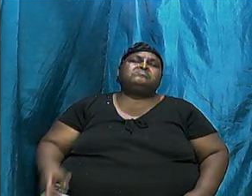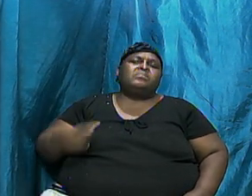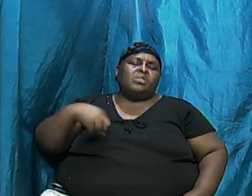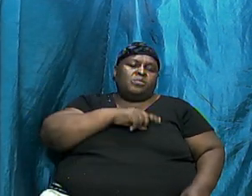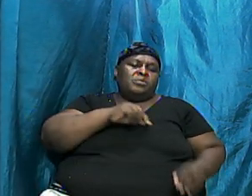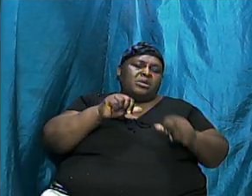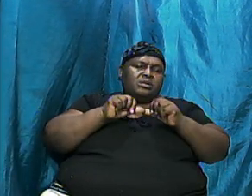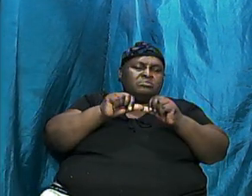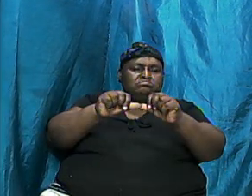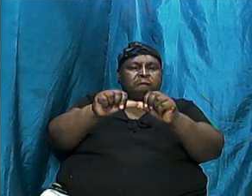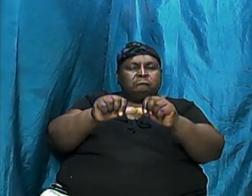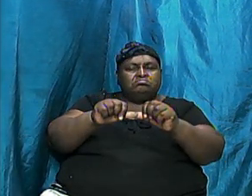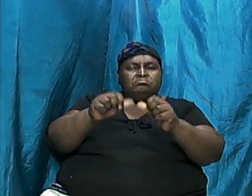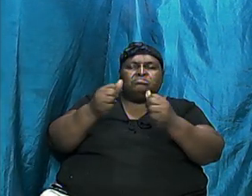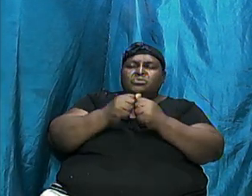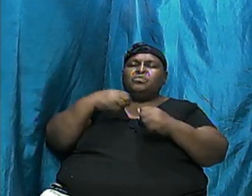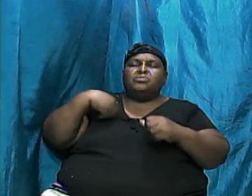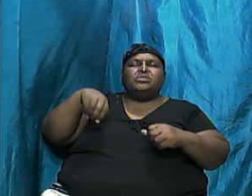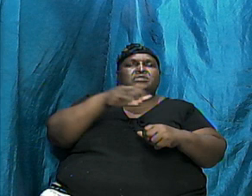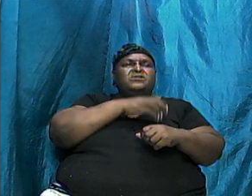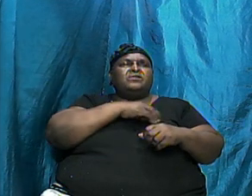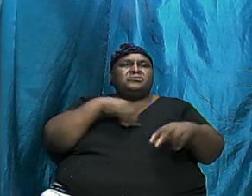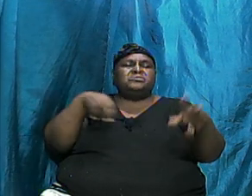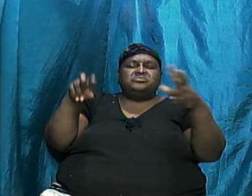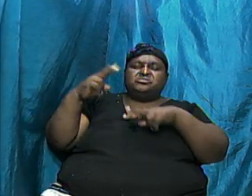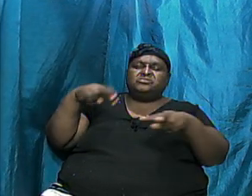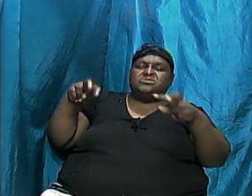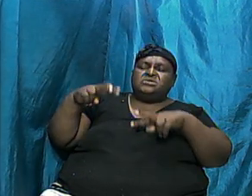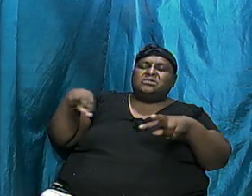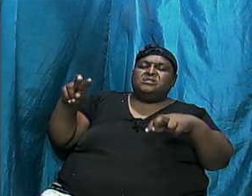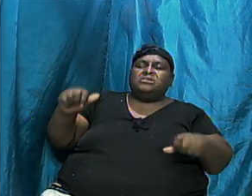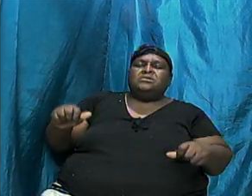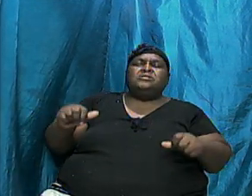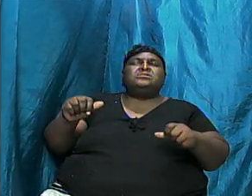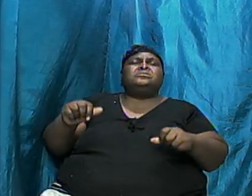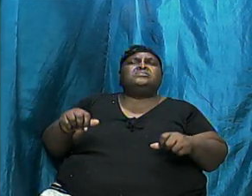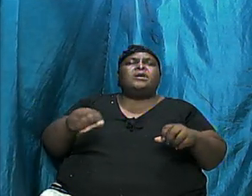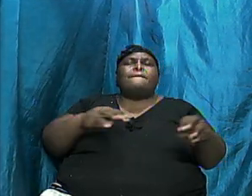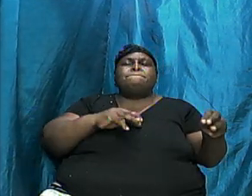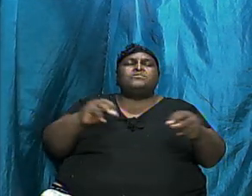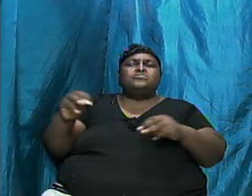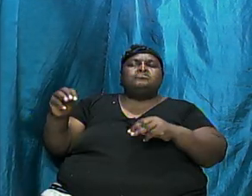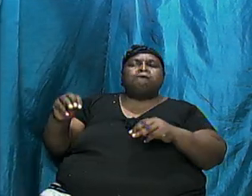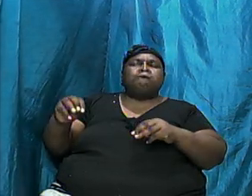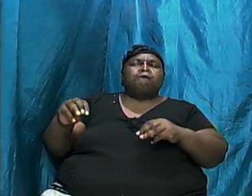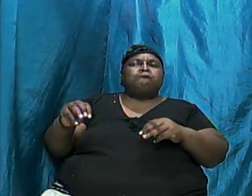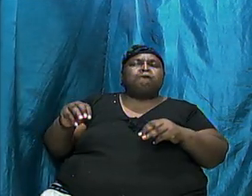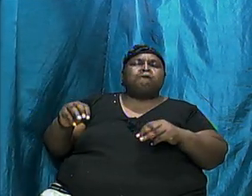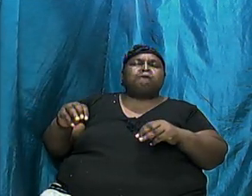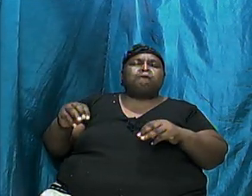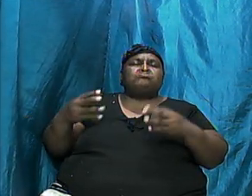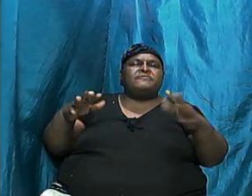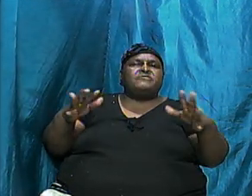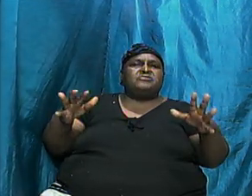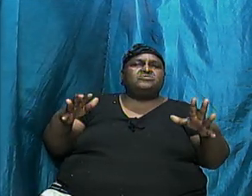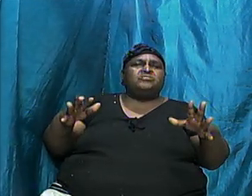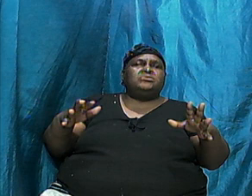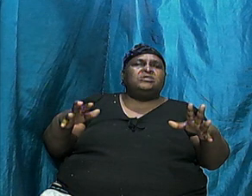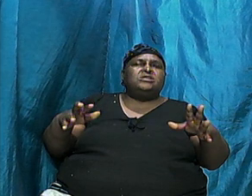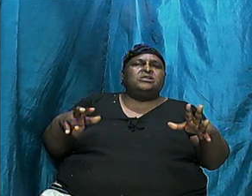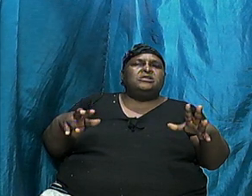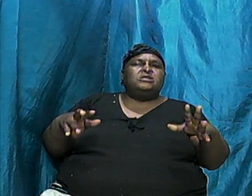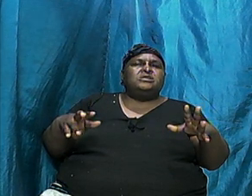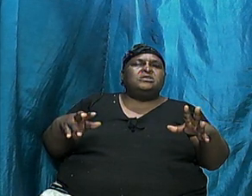with our survey and we move now to division number five, the dispersion